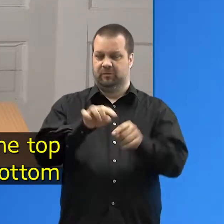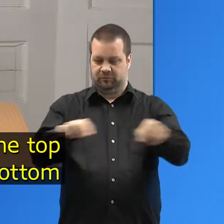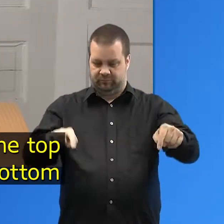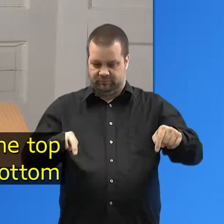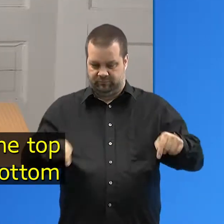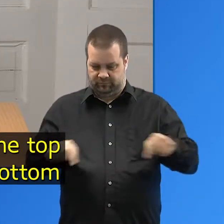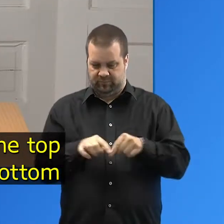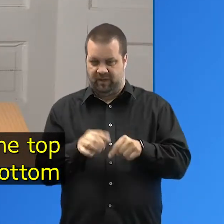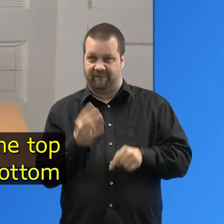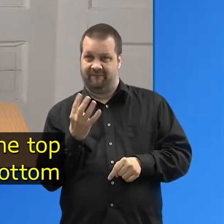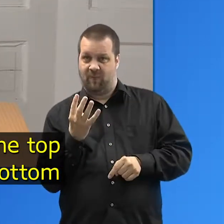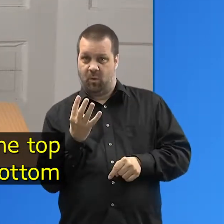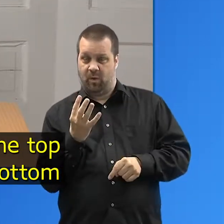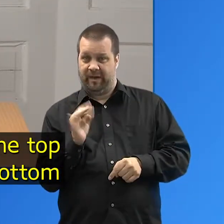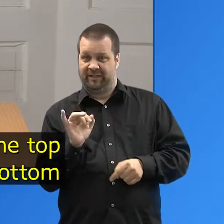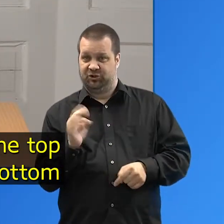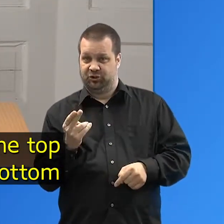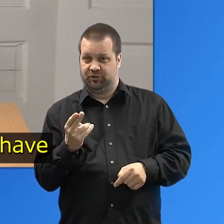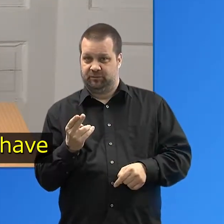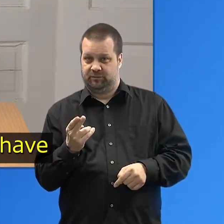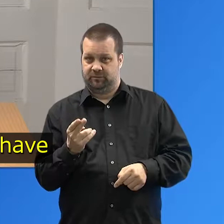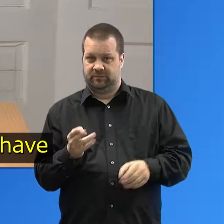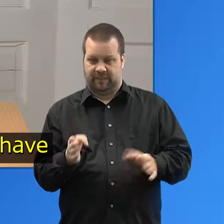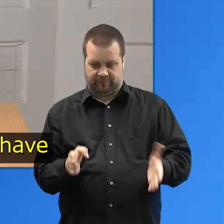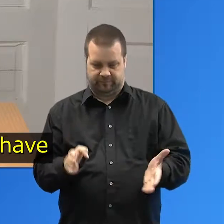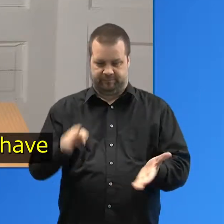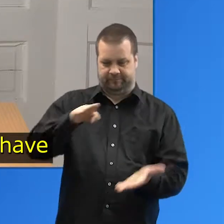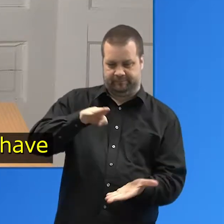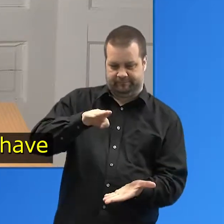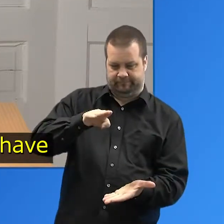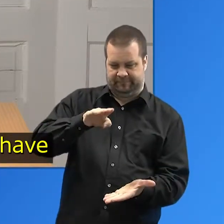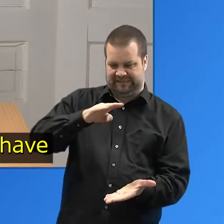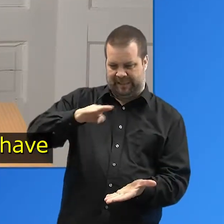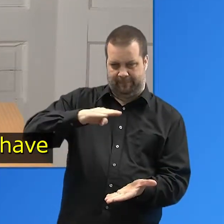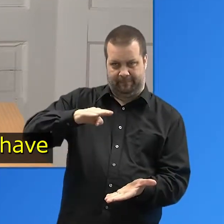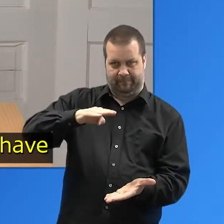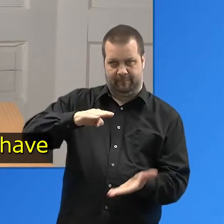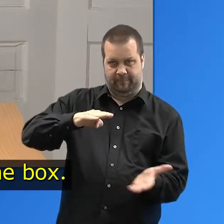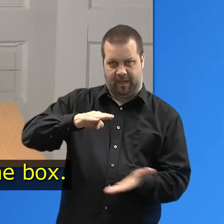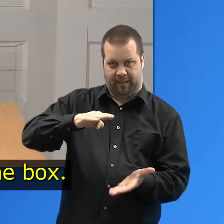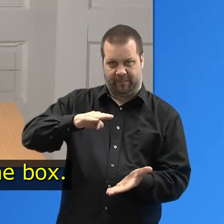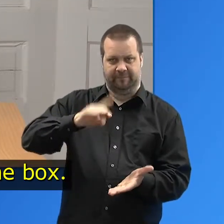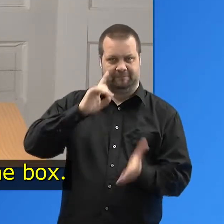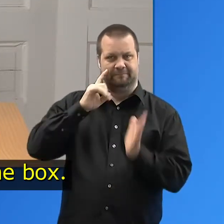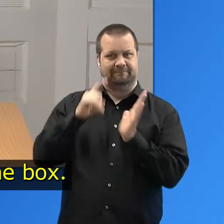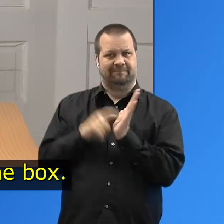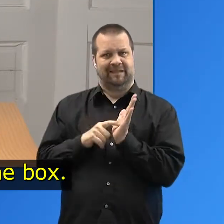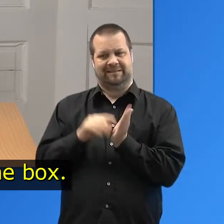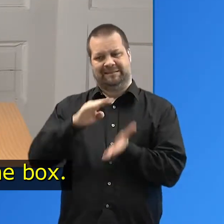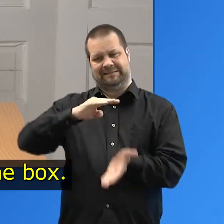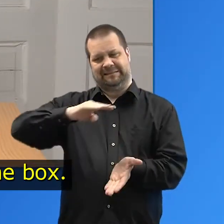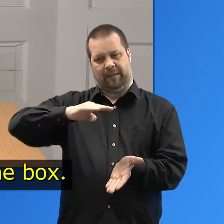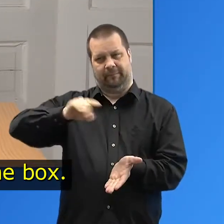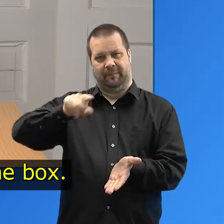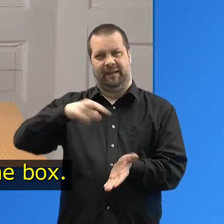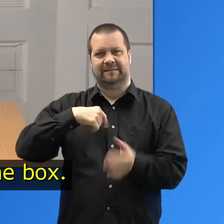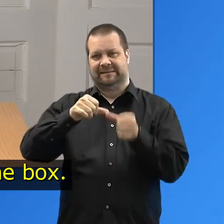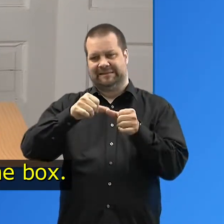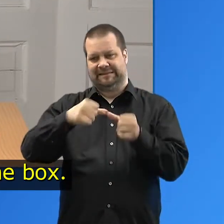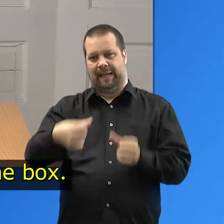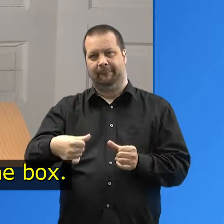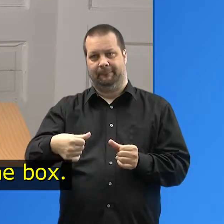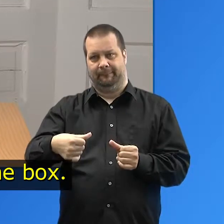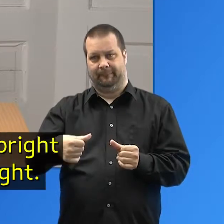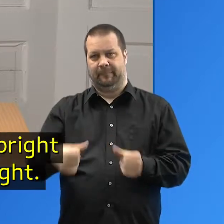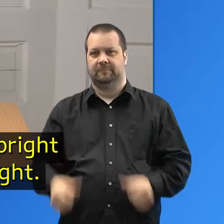be able to tell the top of the box from the bottom because the top will have a piece of tape covering a flap that is used to open the